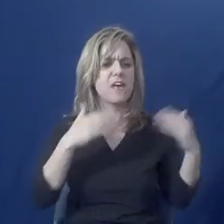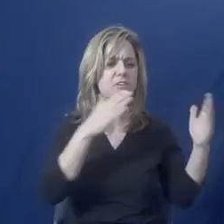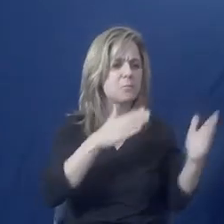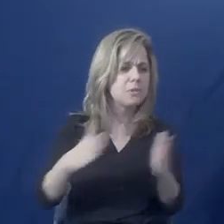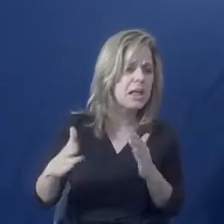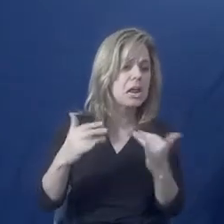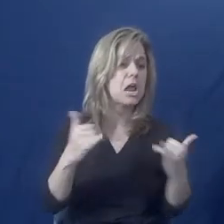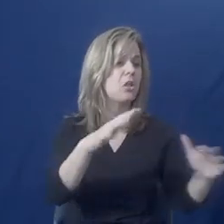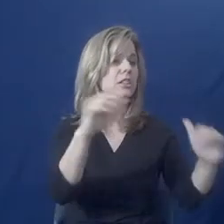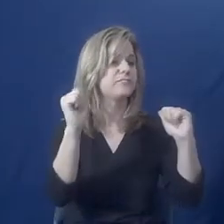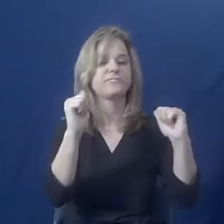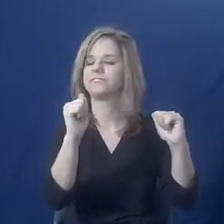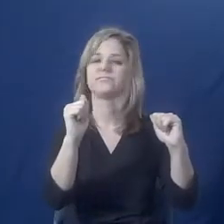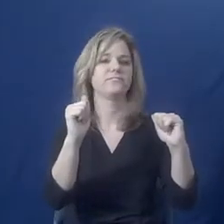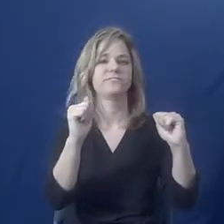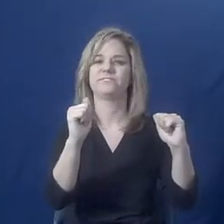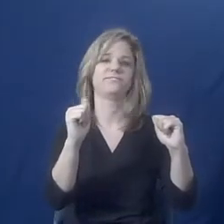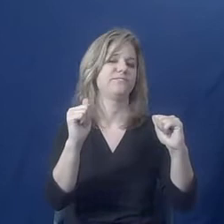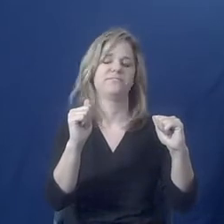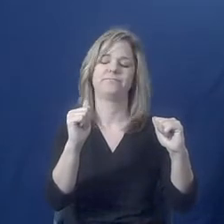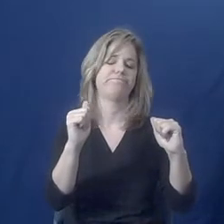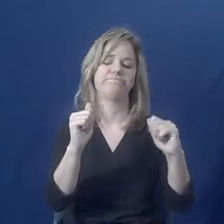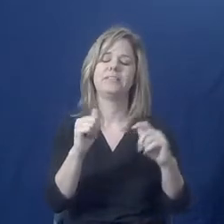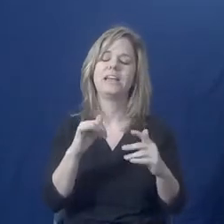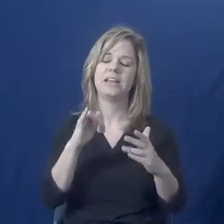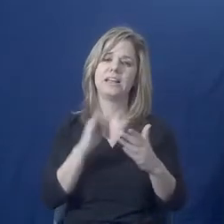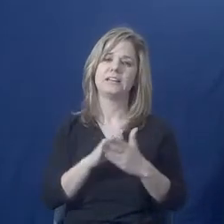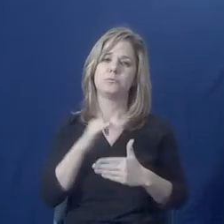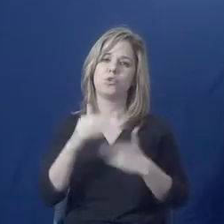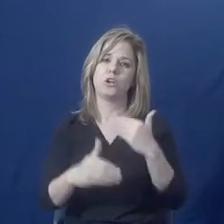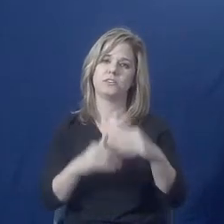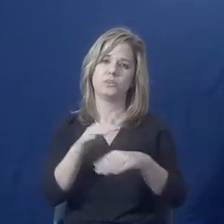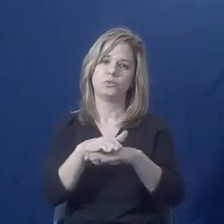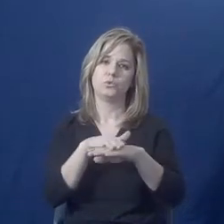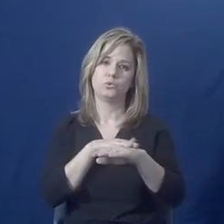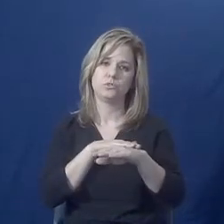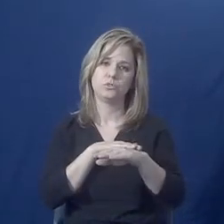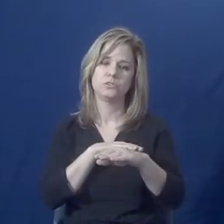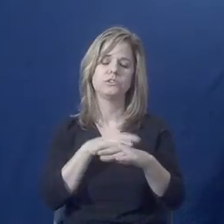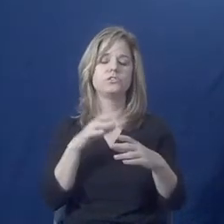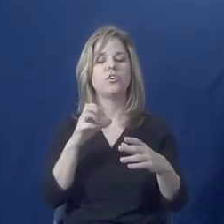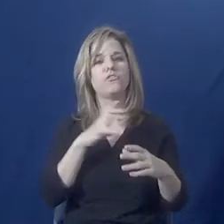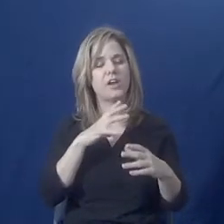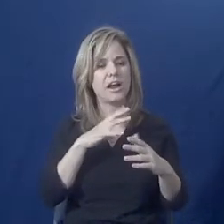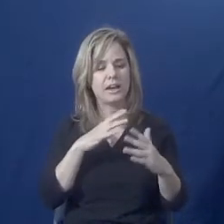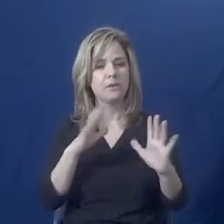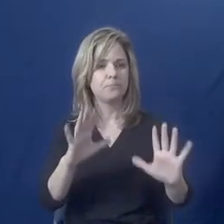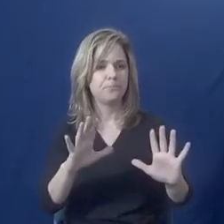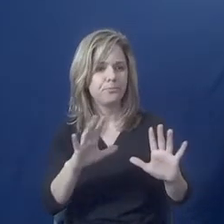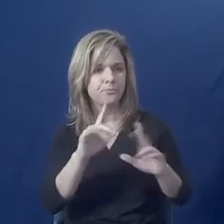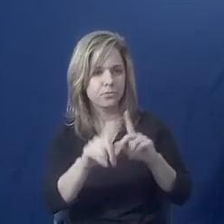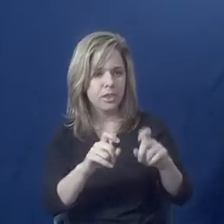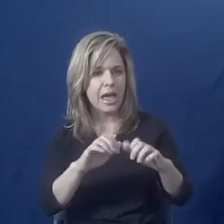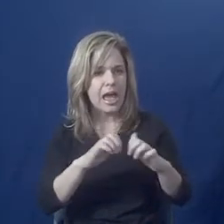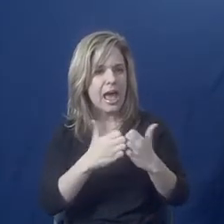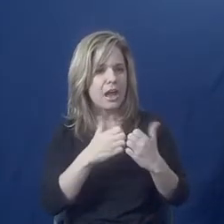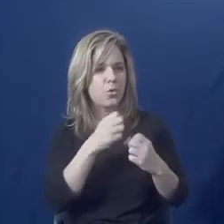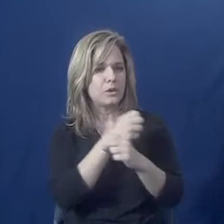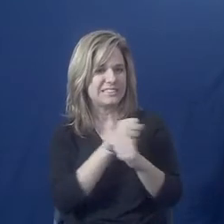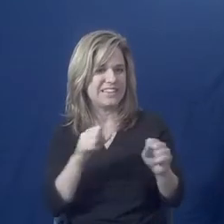right now. It's a process. And so what do they need to do to stay as safe as they can in the meantime?